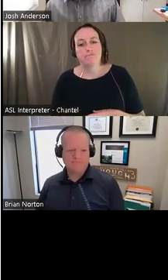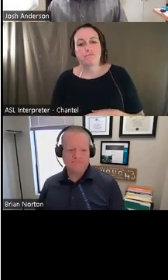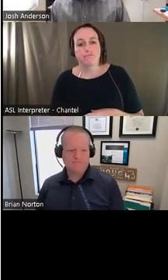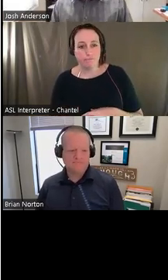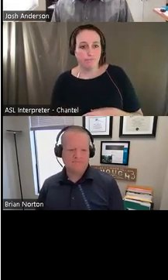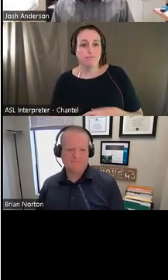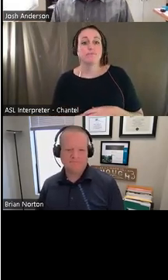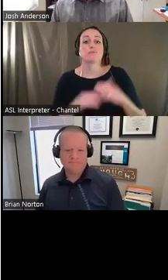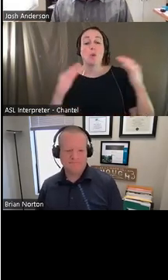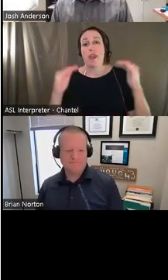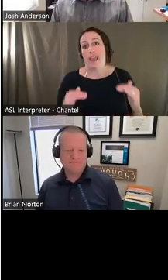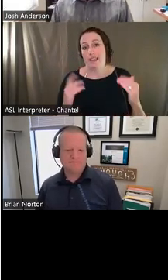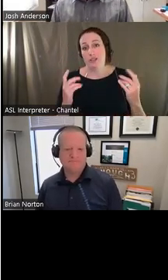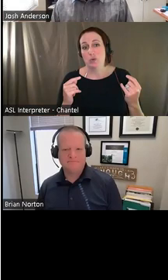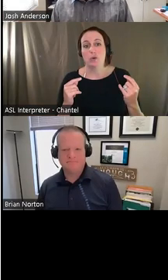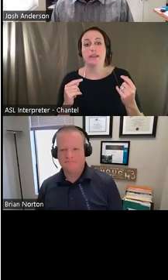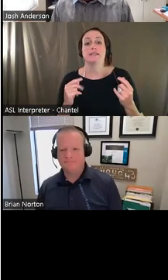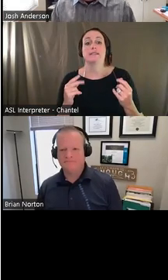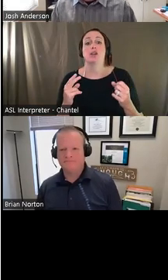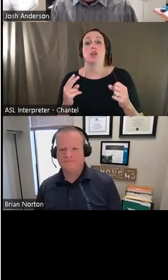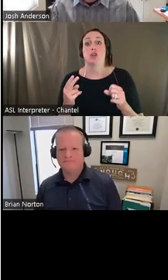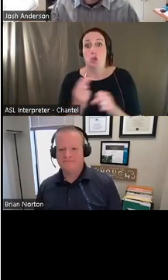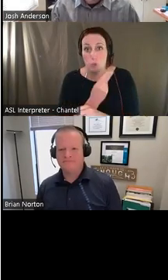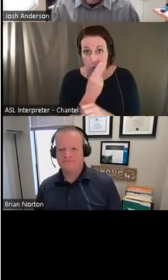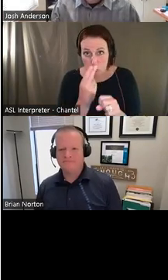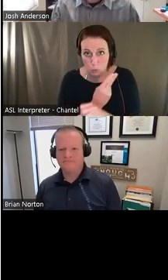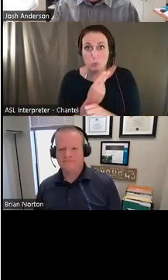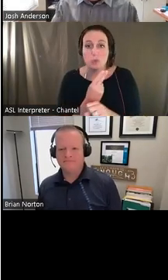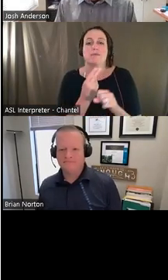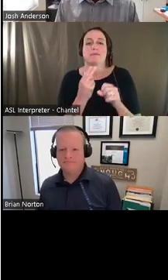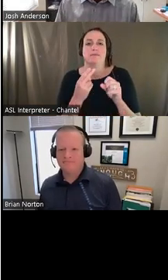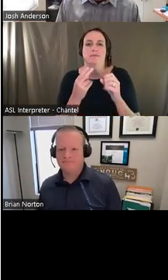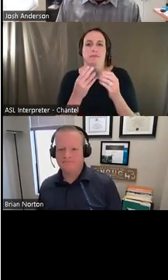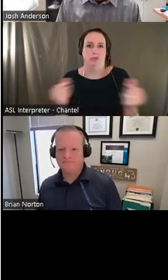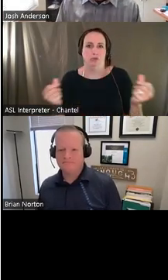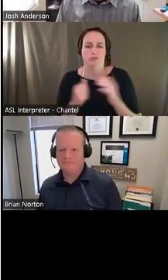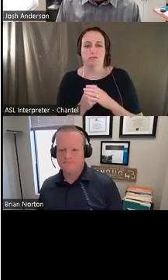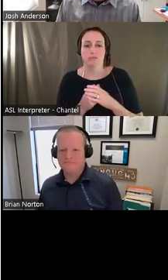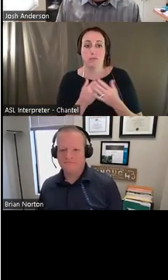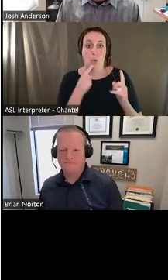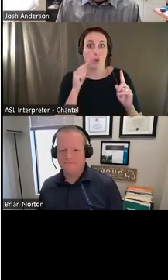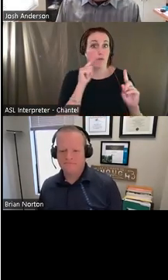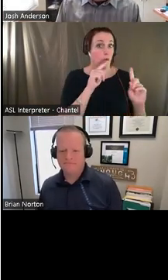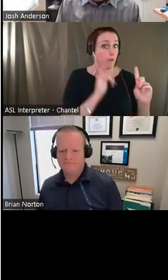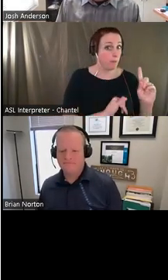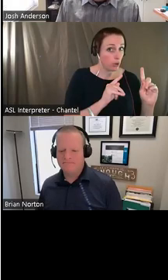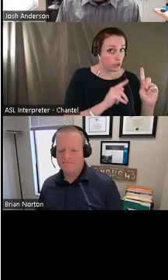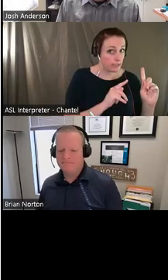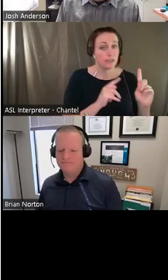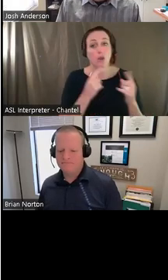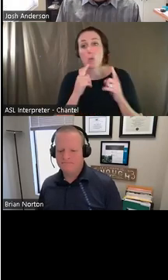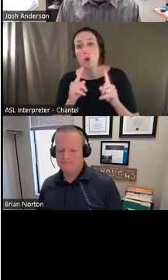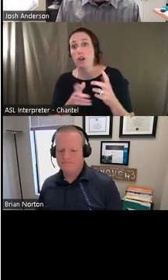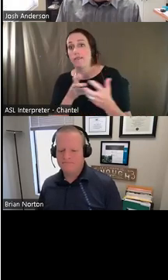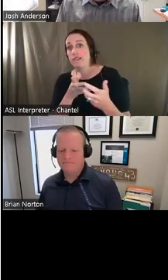solution is, is always very important. Make sure that everything works and works well in the environment. Uh, and with that, I will say that